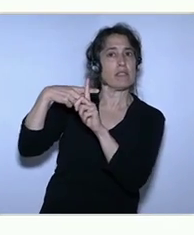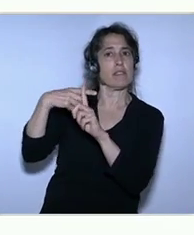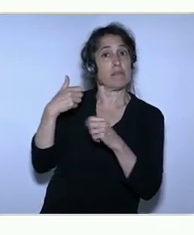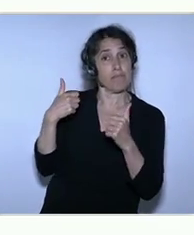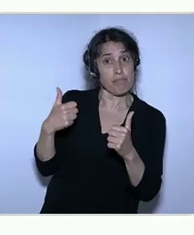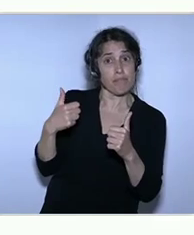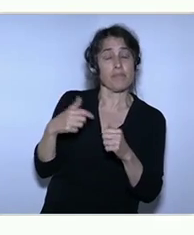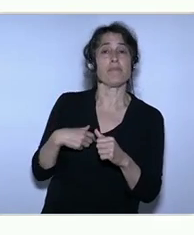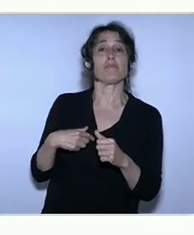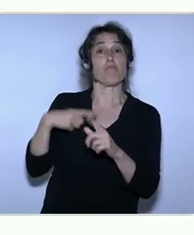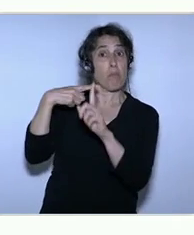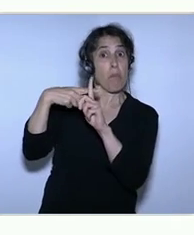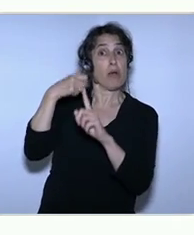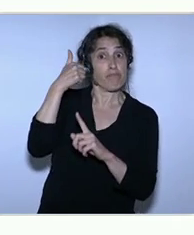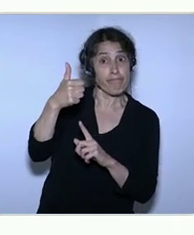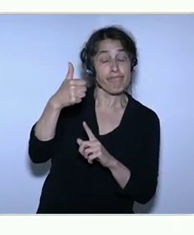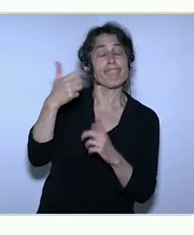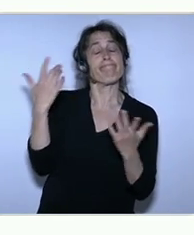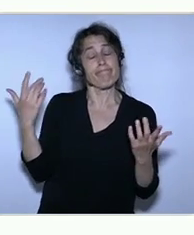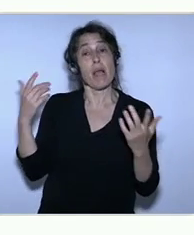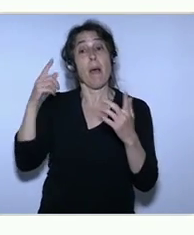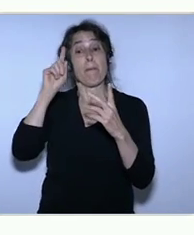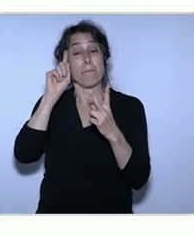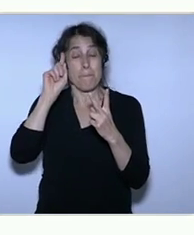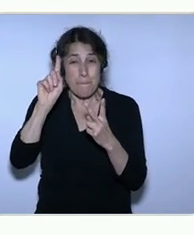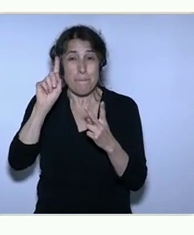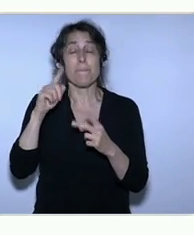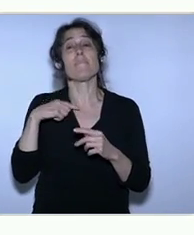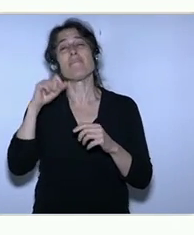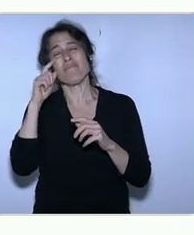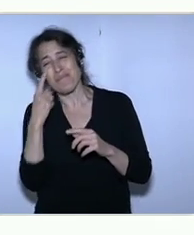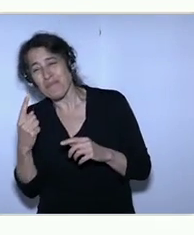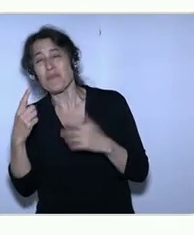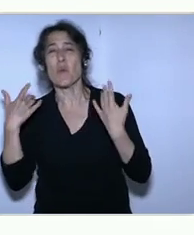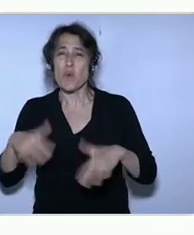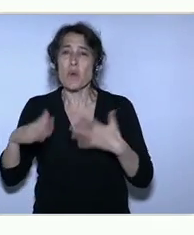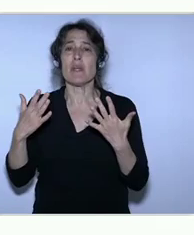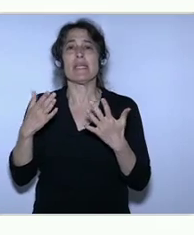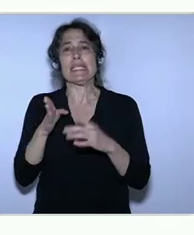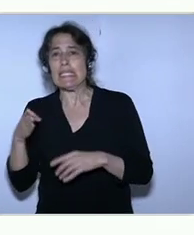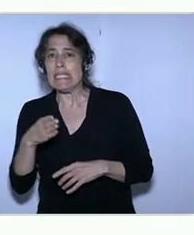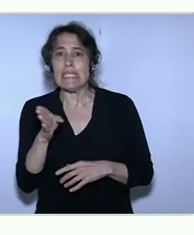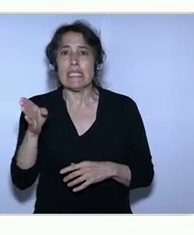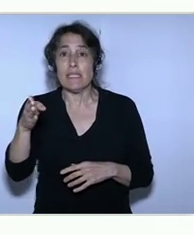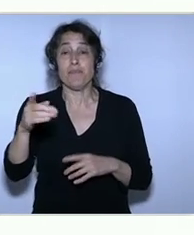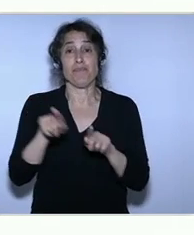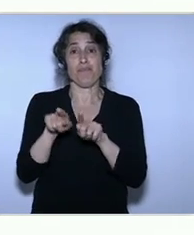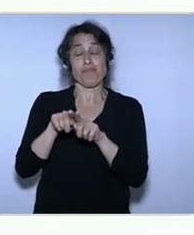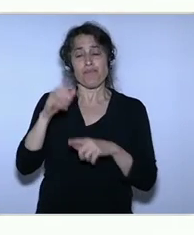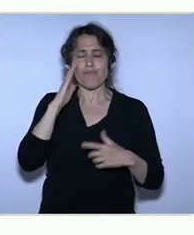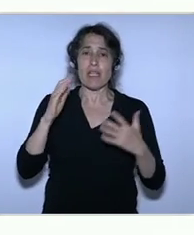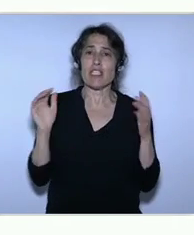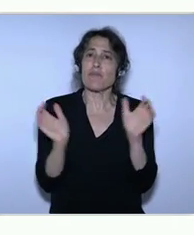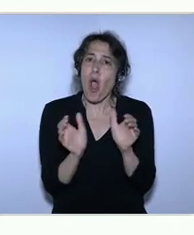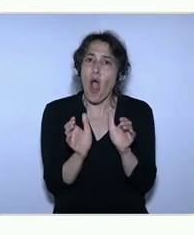So one of them is, as we think about policy, it's important to understand that startups are not a classic SME. So yes,